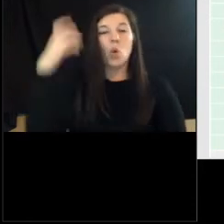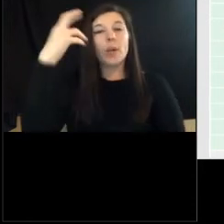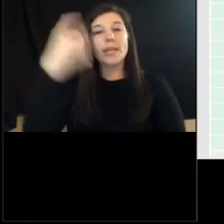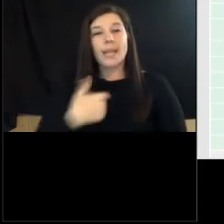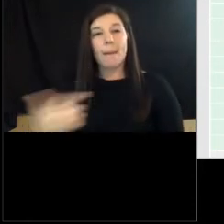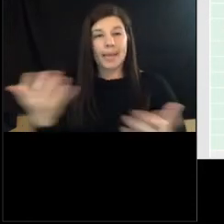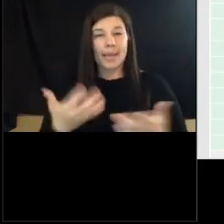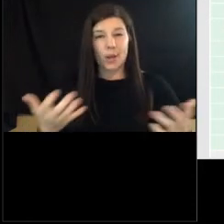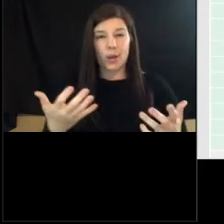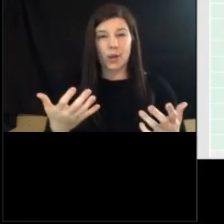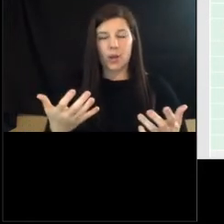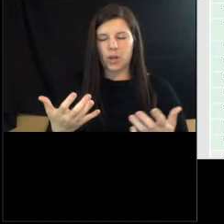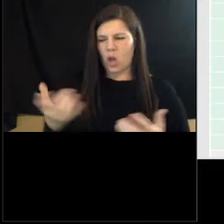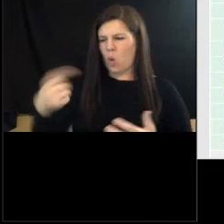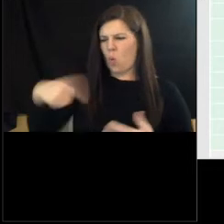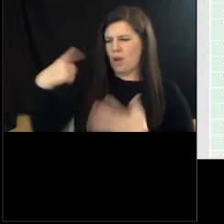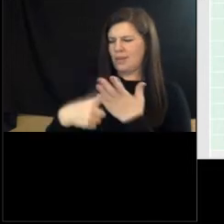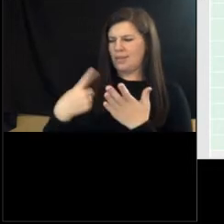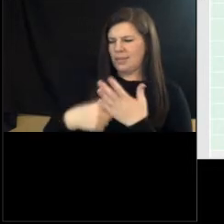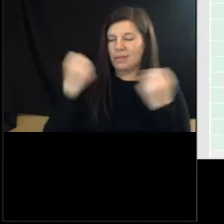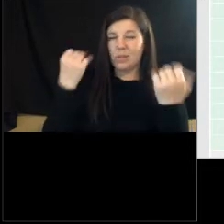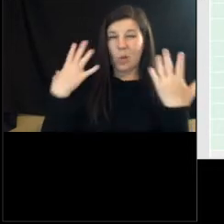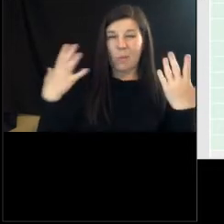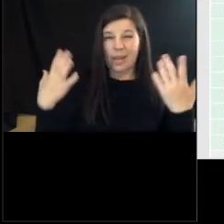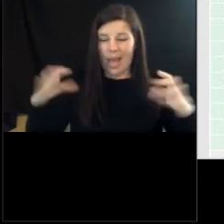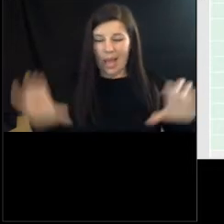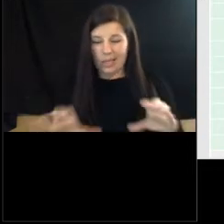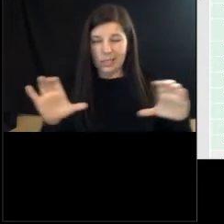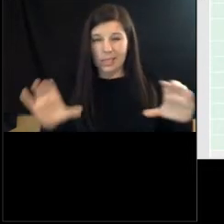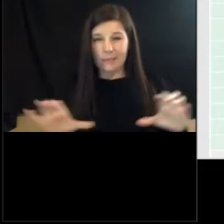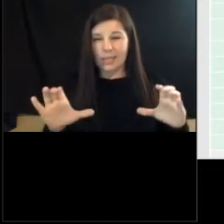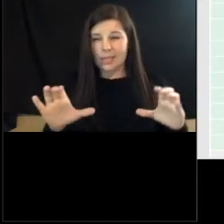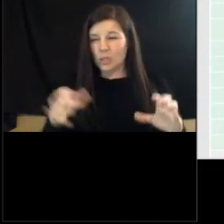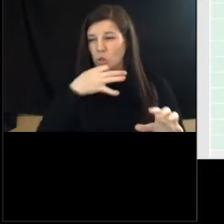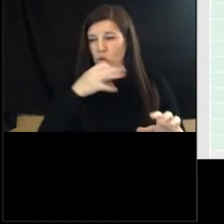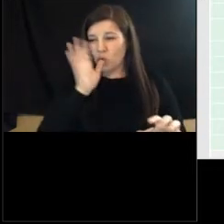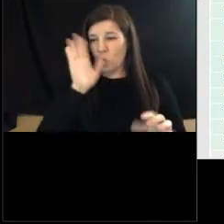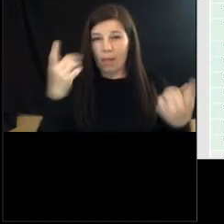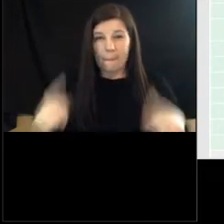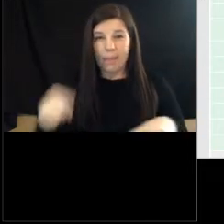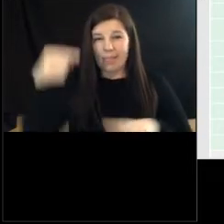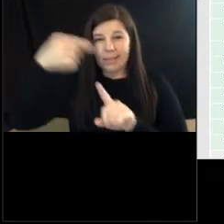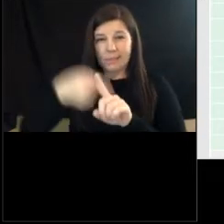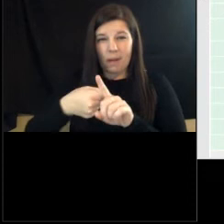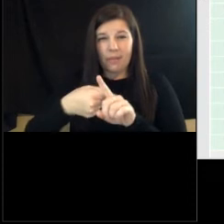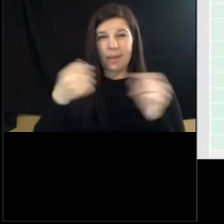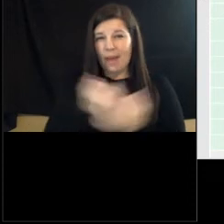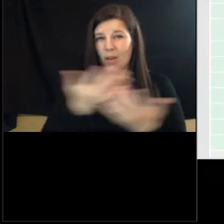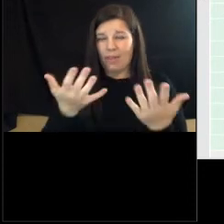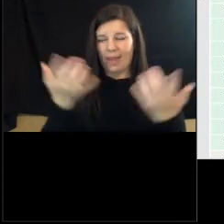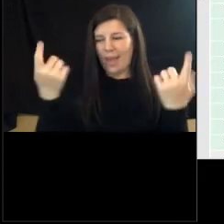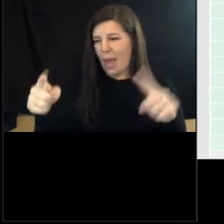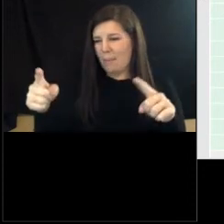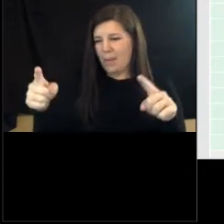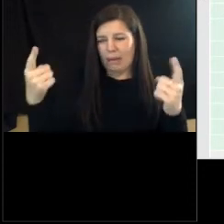when we were discussing and there's so many activities that are coming, you know, upcoming for this month and everything and what's so much going around